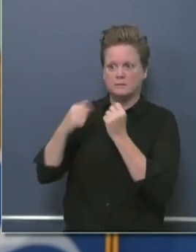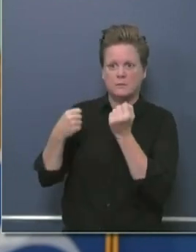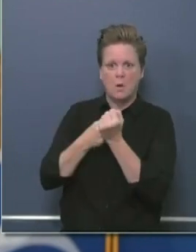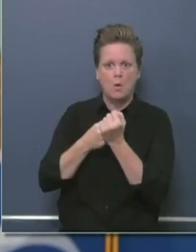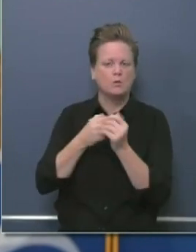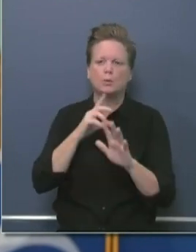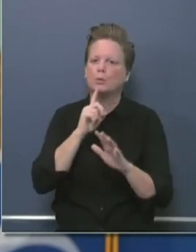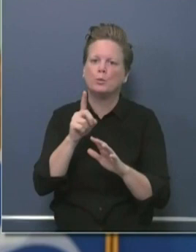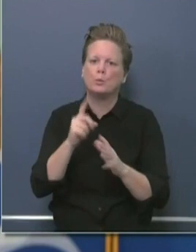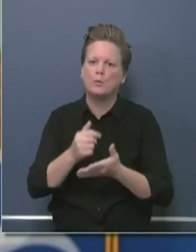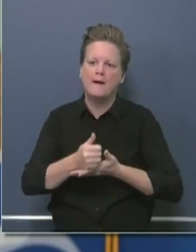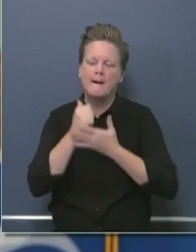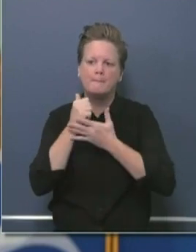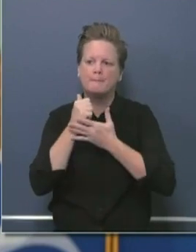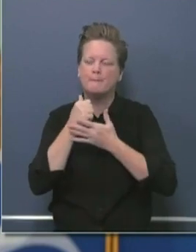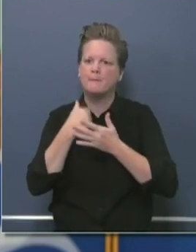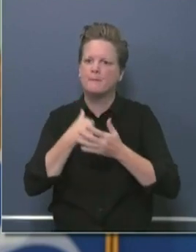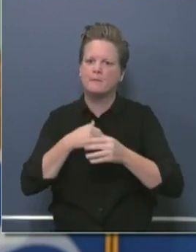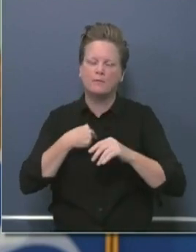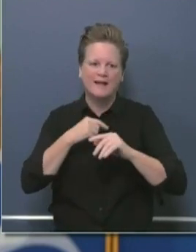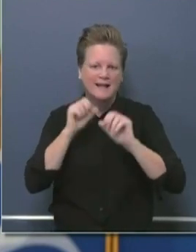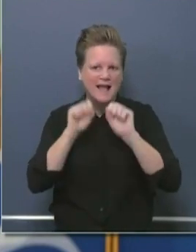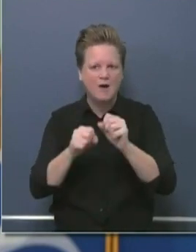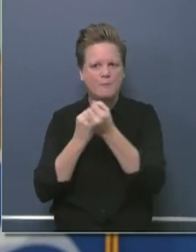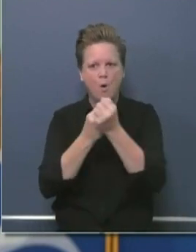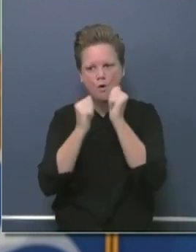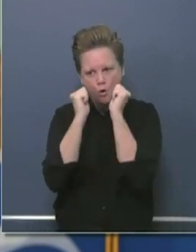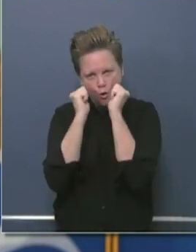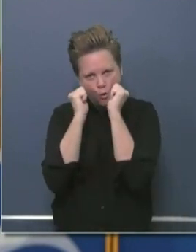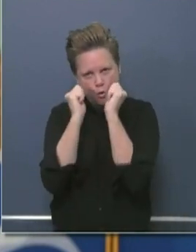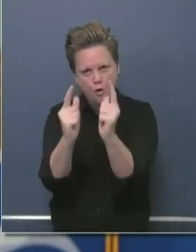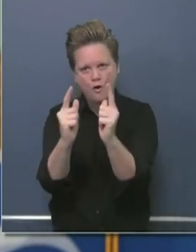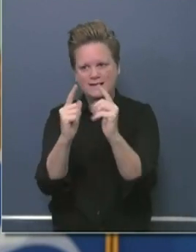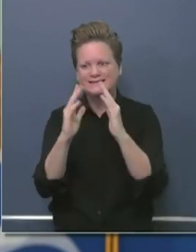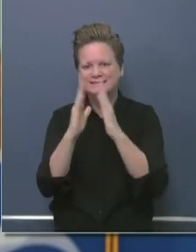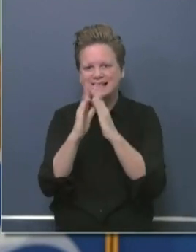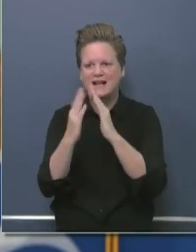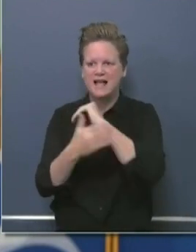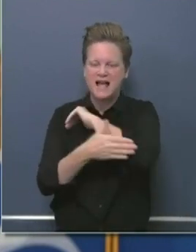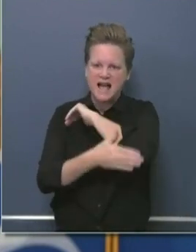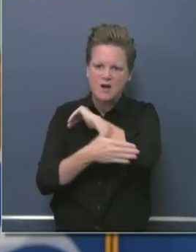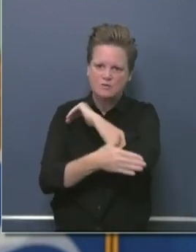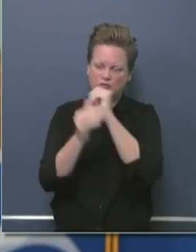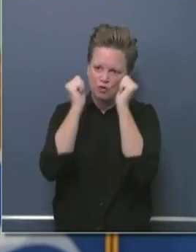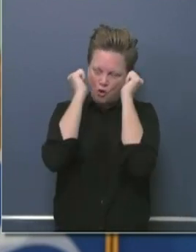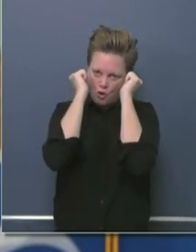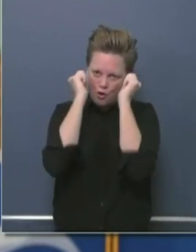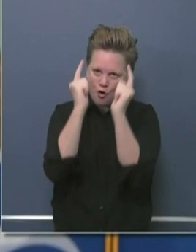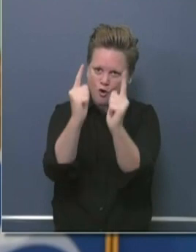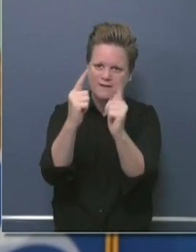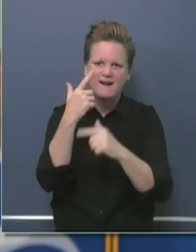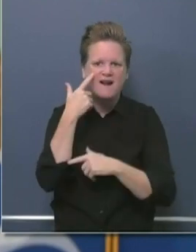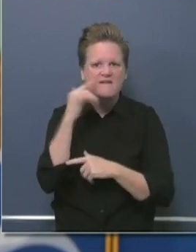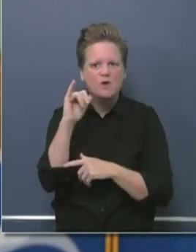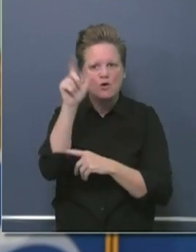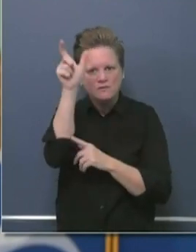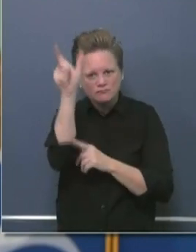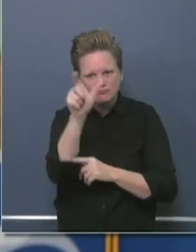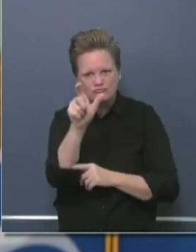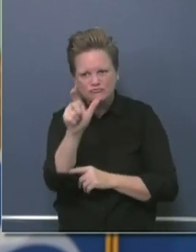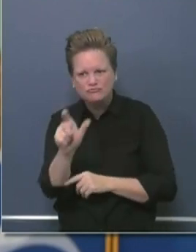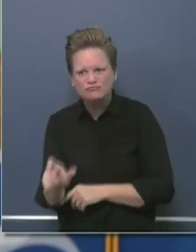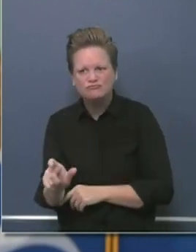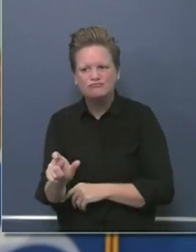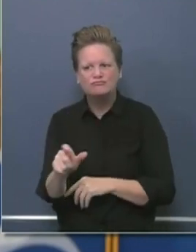state, California, but for cities and counties all across California, where revenues have simply just fallen off a cliff